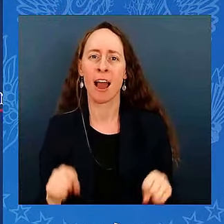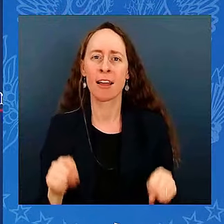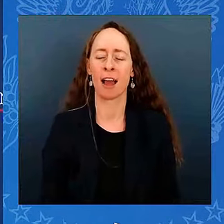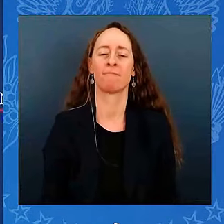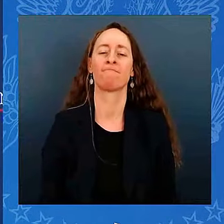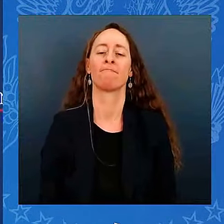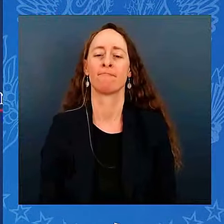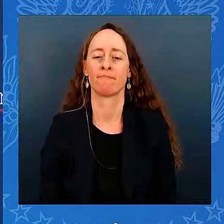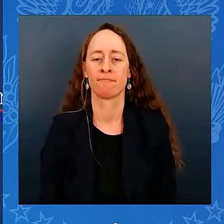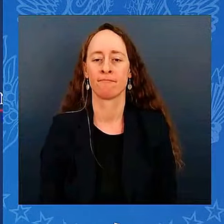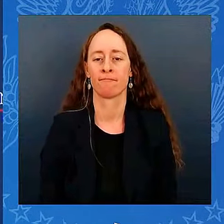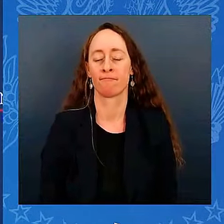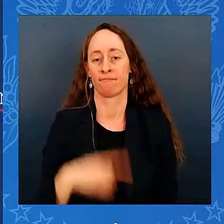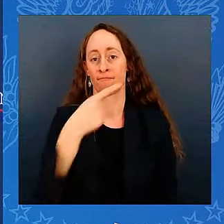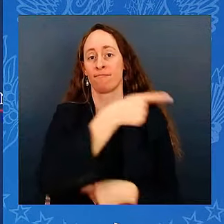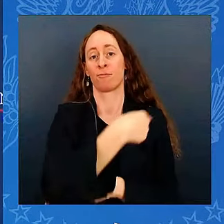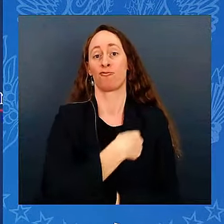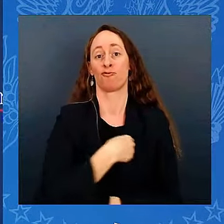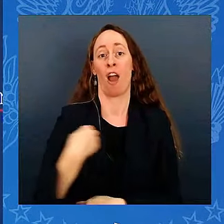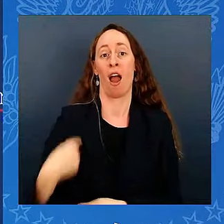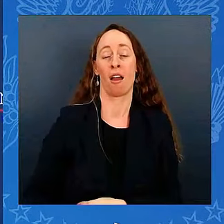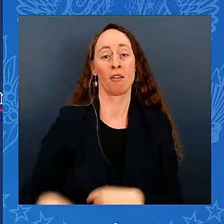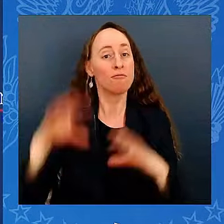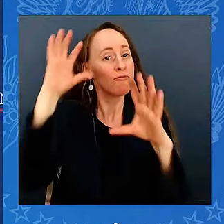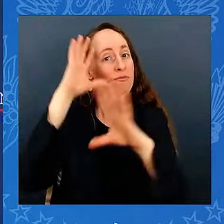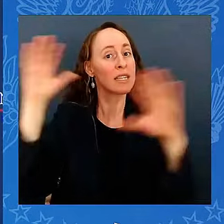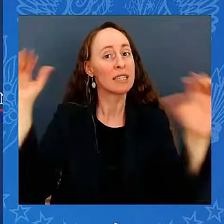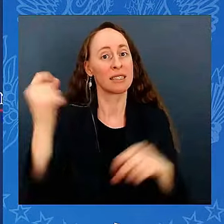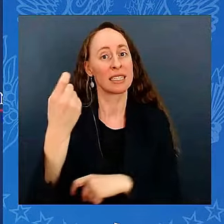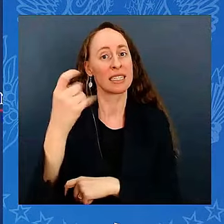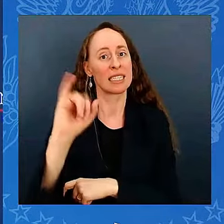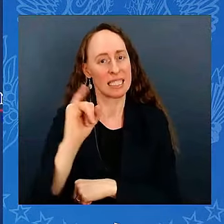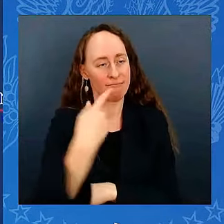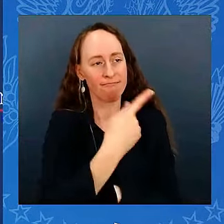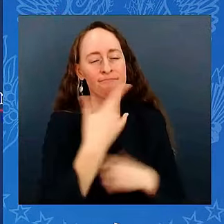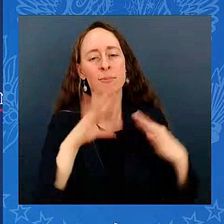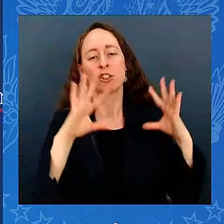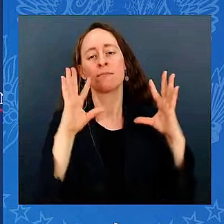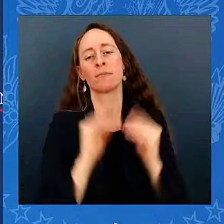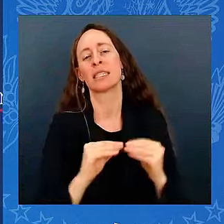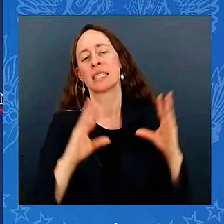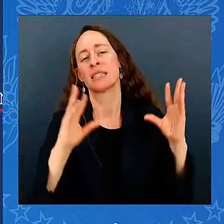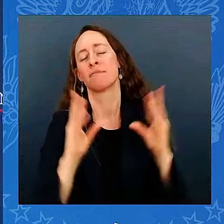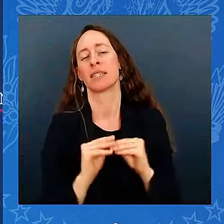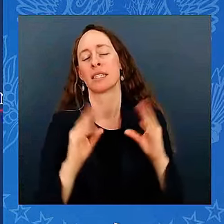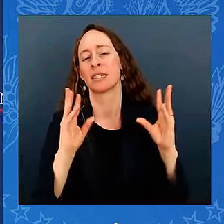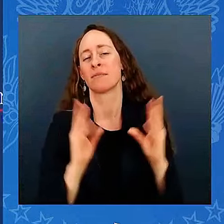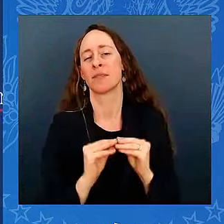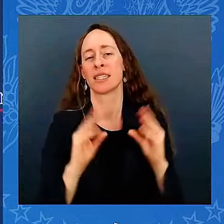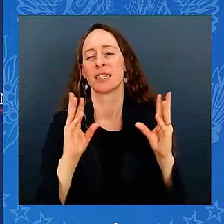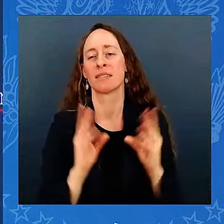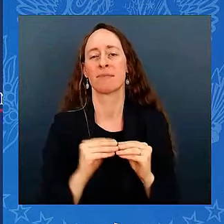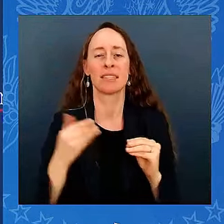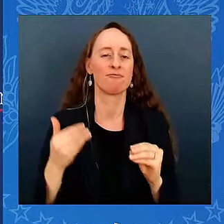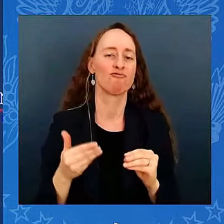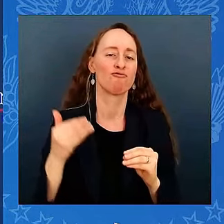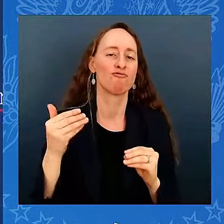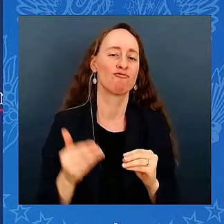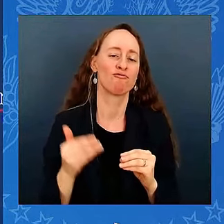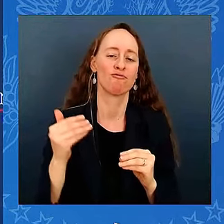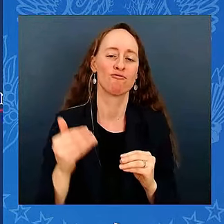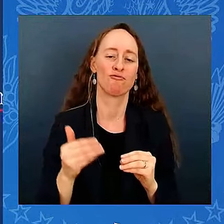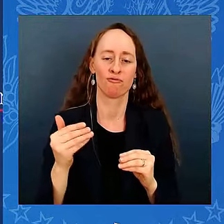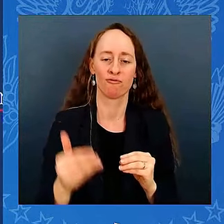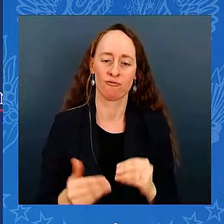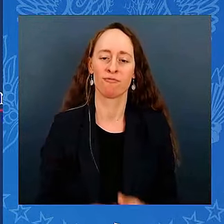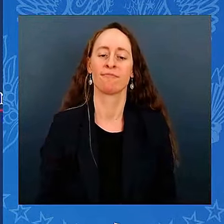him alone. Traveled 17,000 miles in the United States and China. We were in the Tibetan Plateau, and